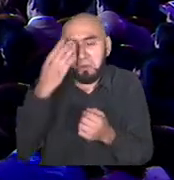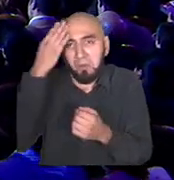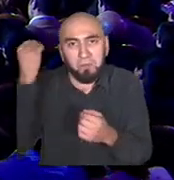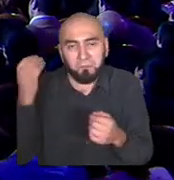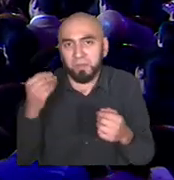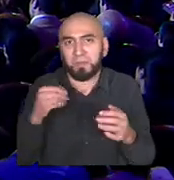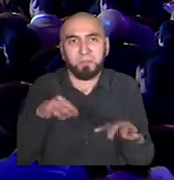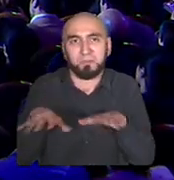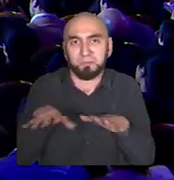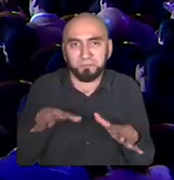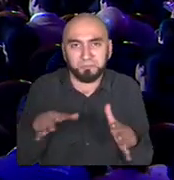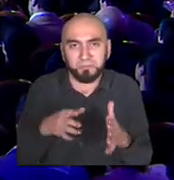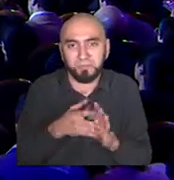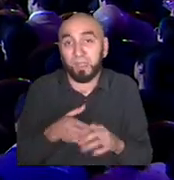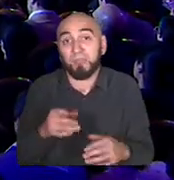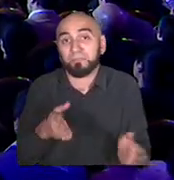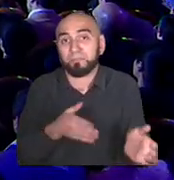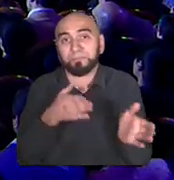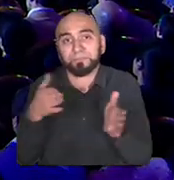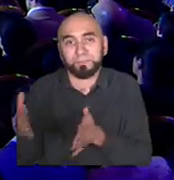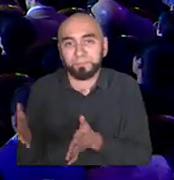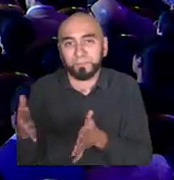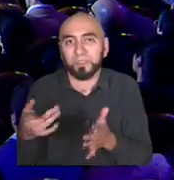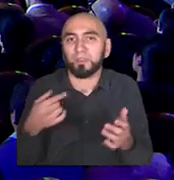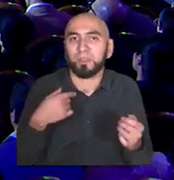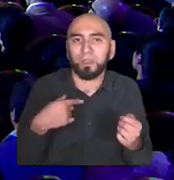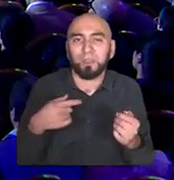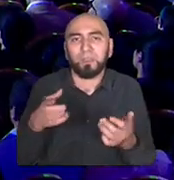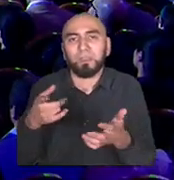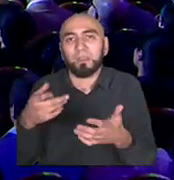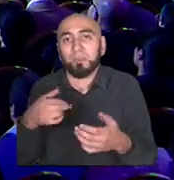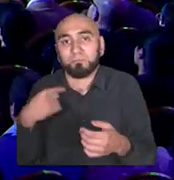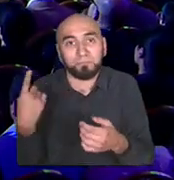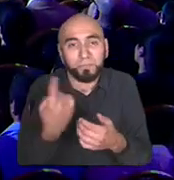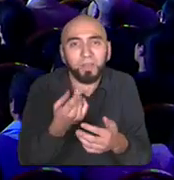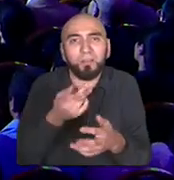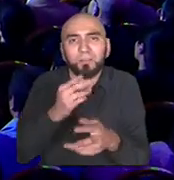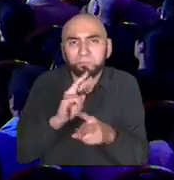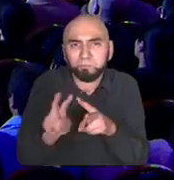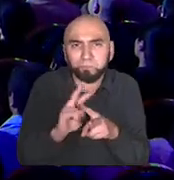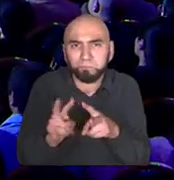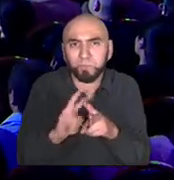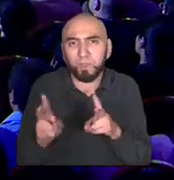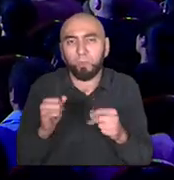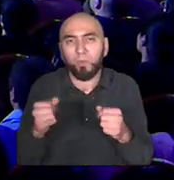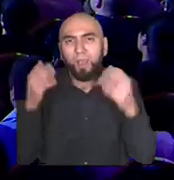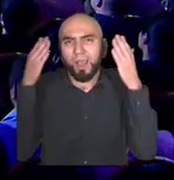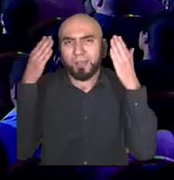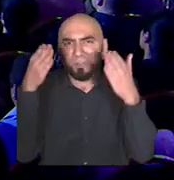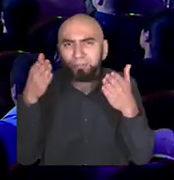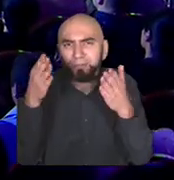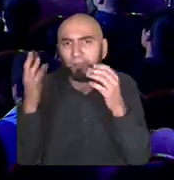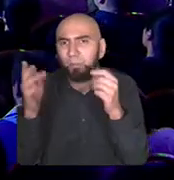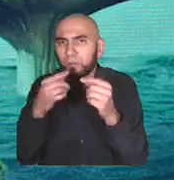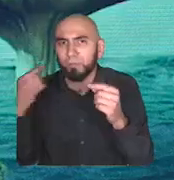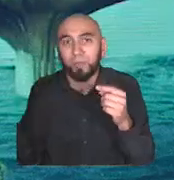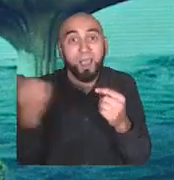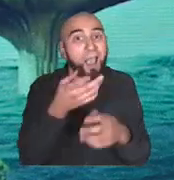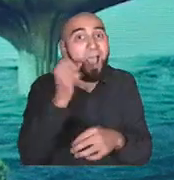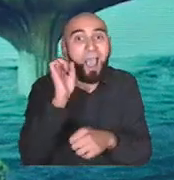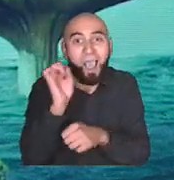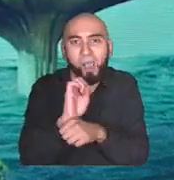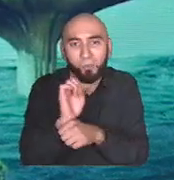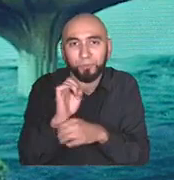were built with peripheral attention in mind. They even have a foot pedal. You don't have to look at the pedal. You don't have to look at the